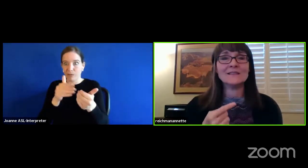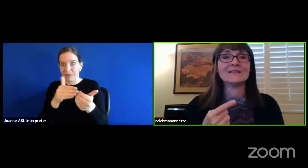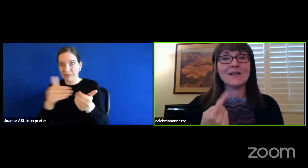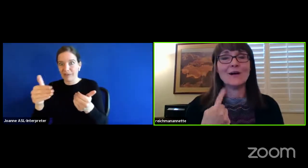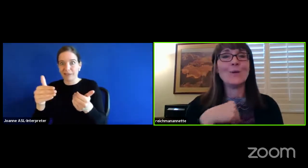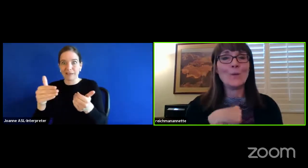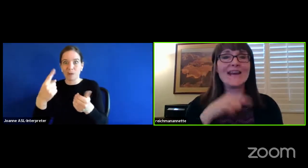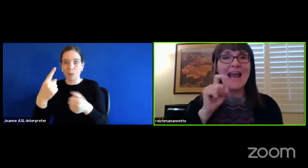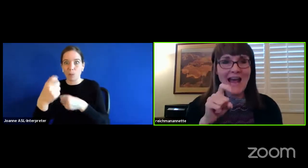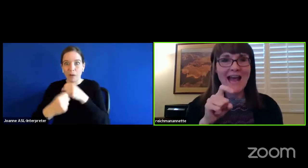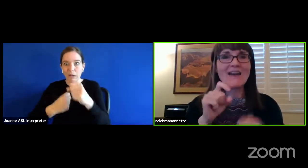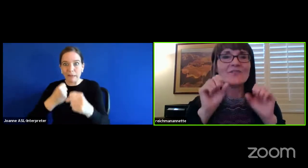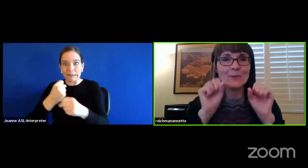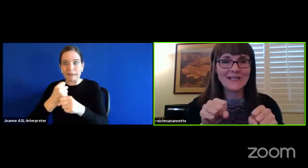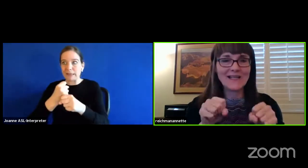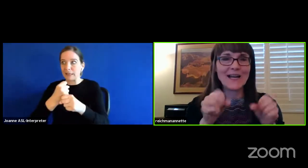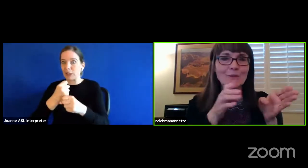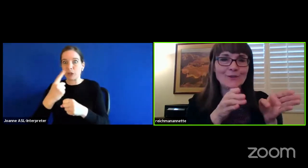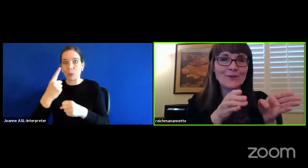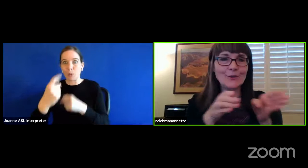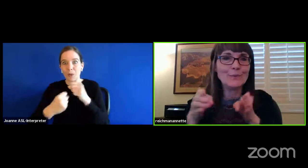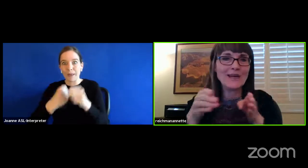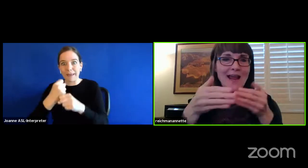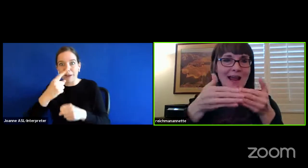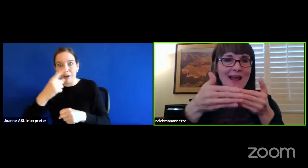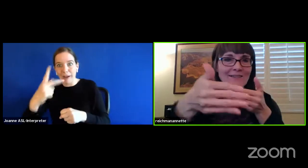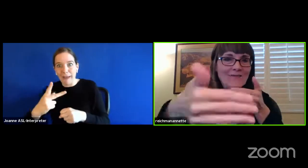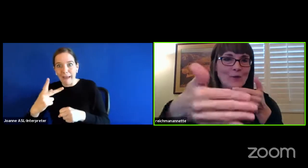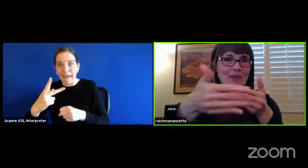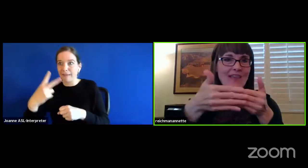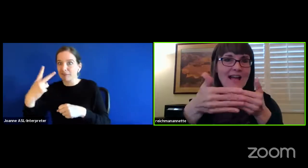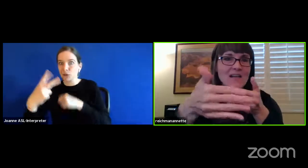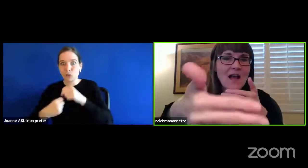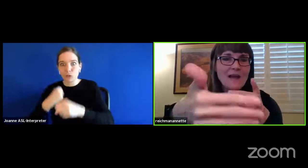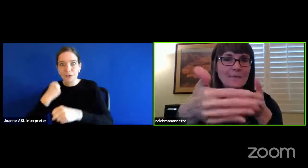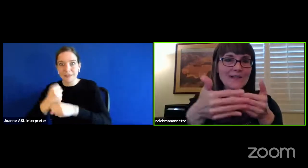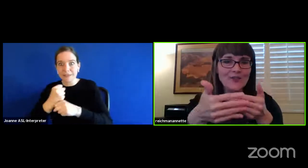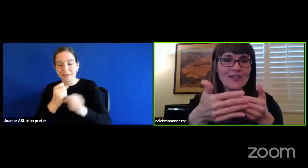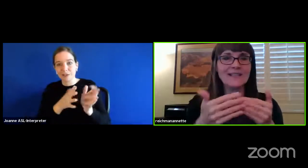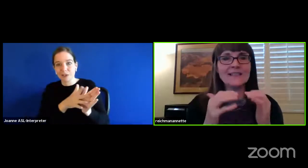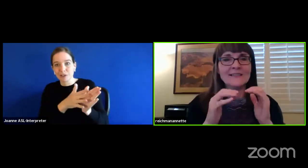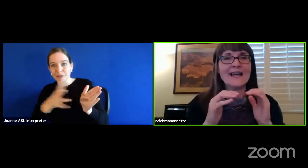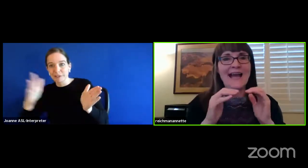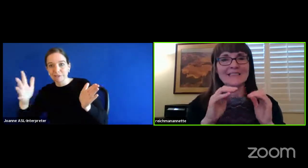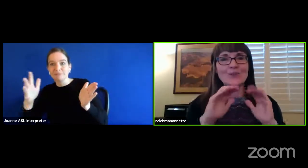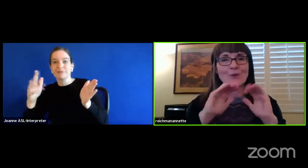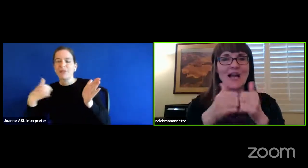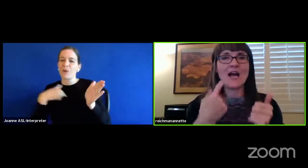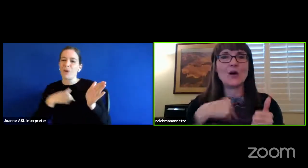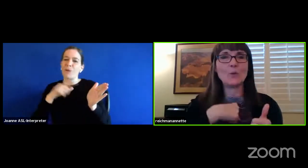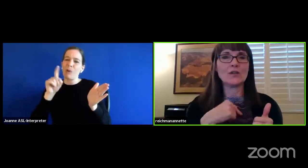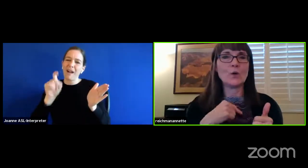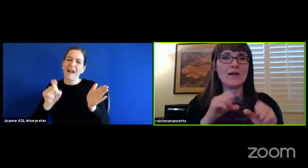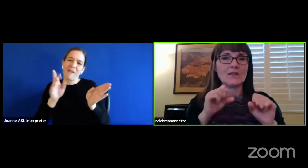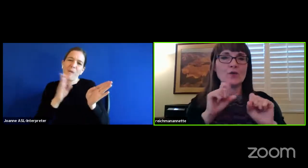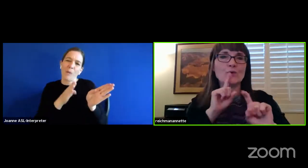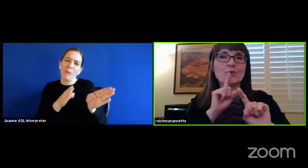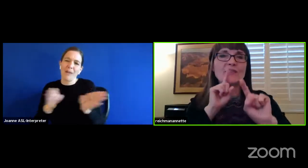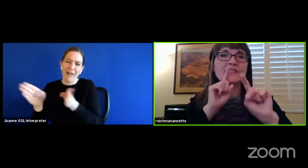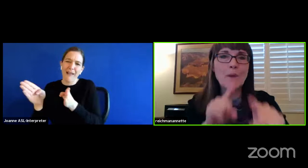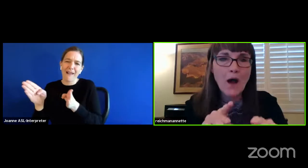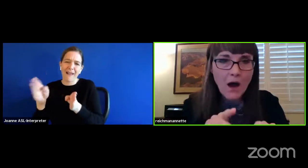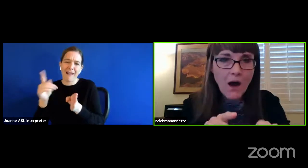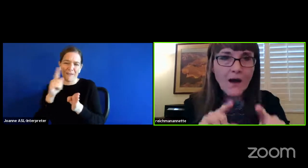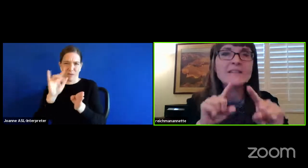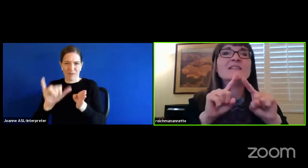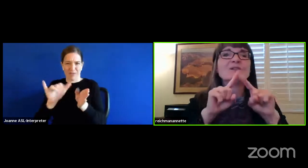So we have to be able to plan for that time period as to how we're going to